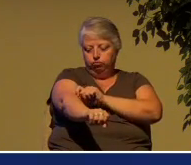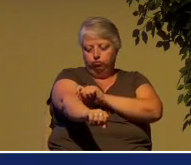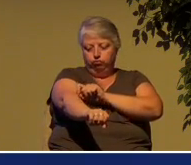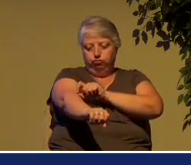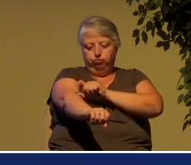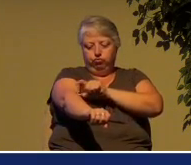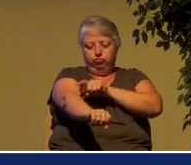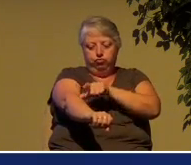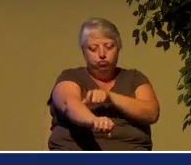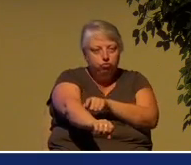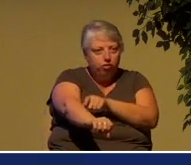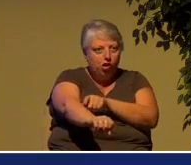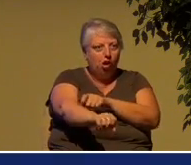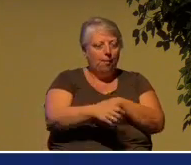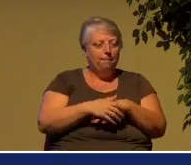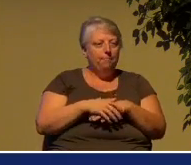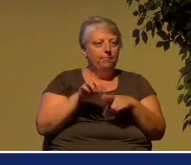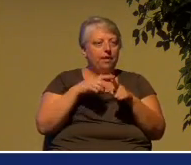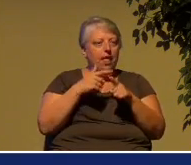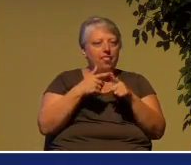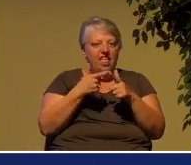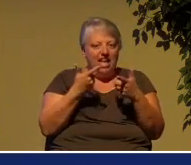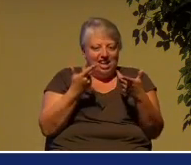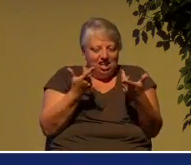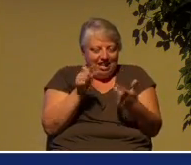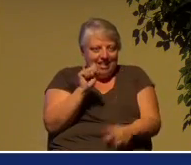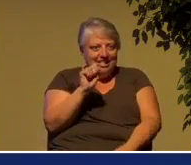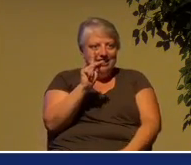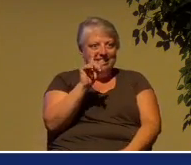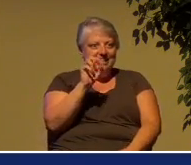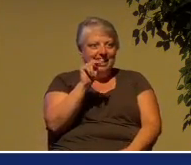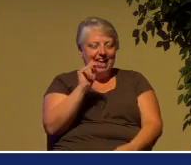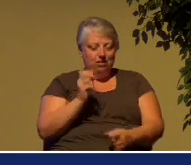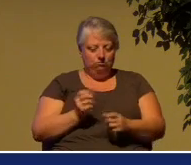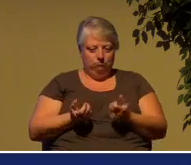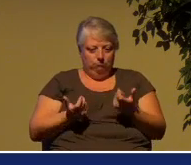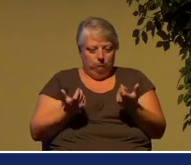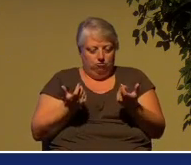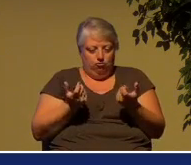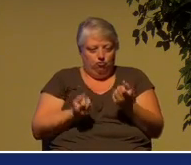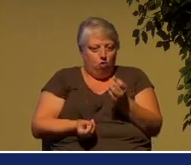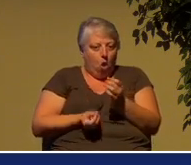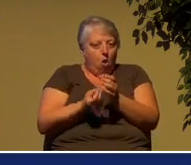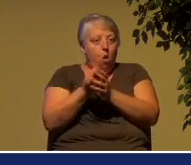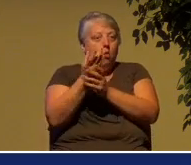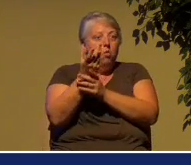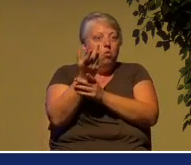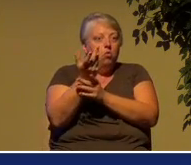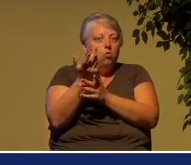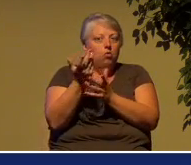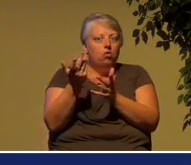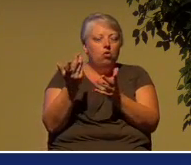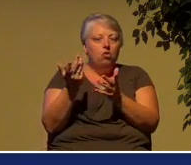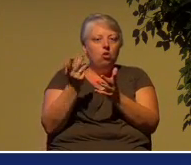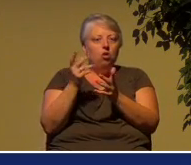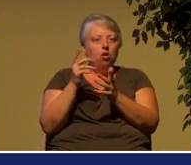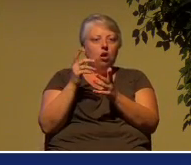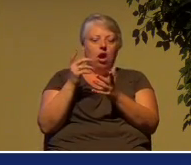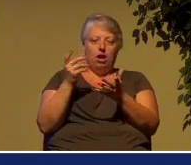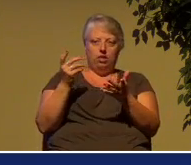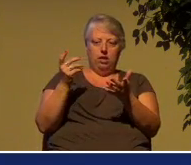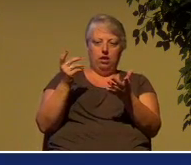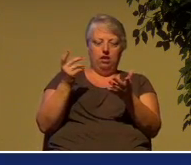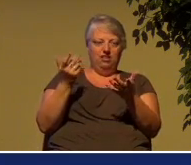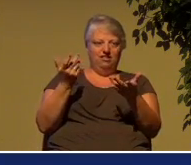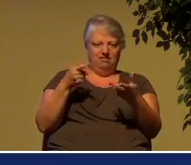bodies are reconstituted, but they're still lifeless. And so a second time, the word of the Lord comes to the prophet in the vision, and he